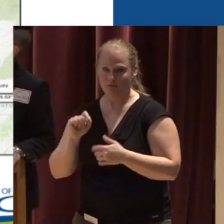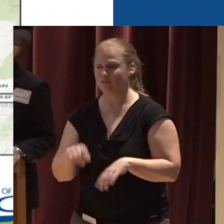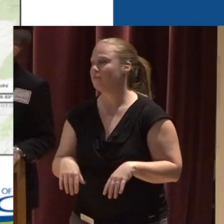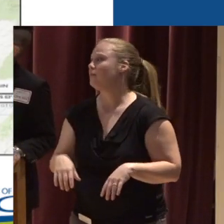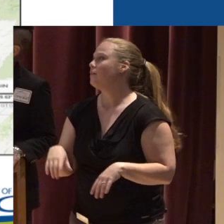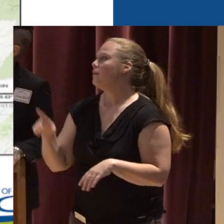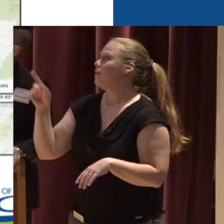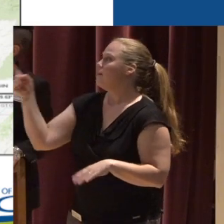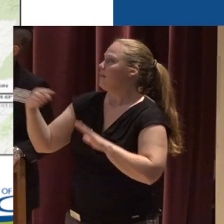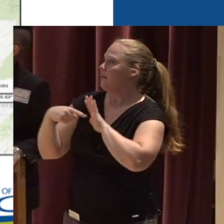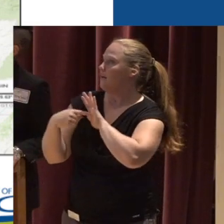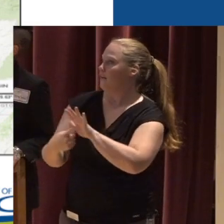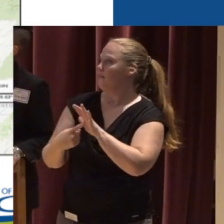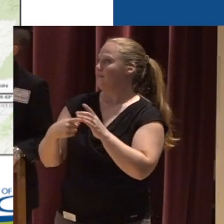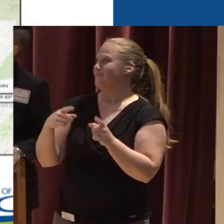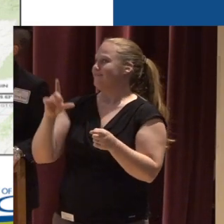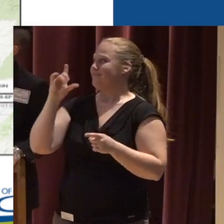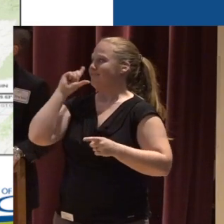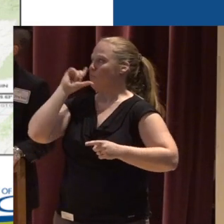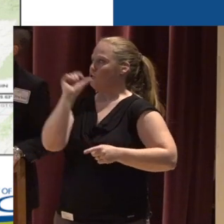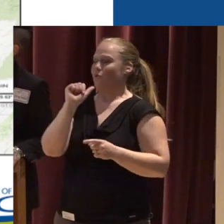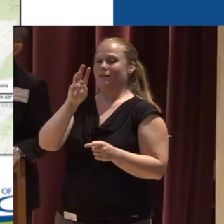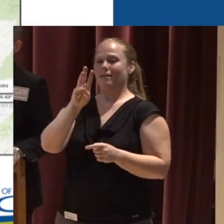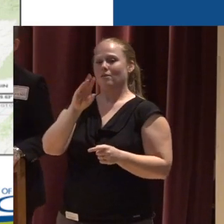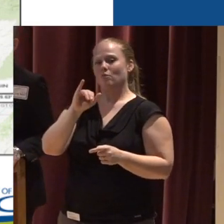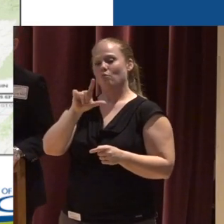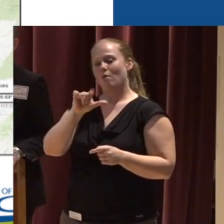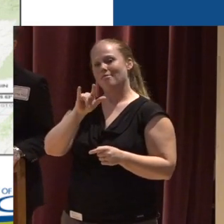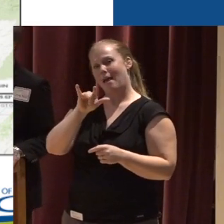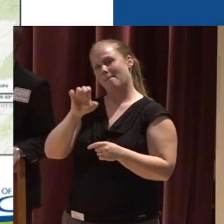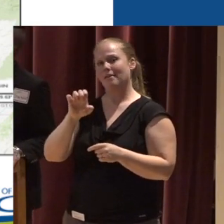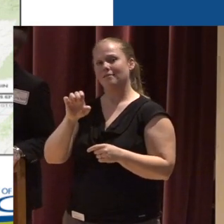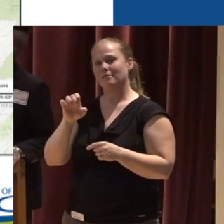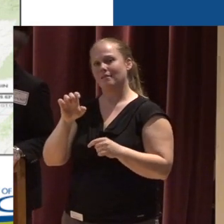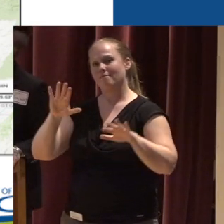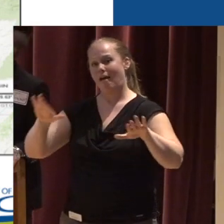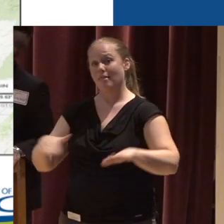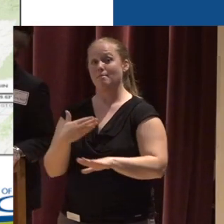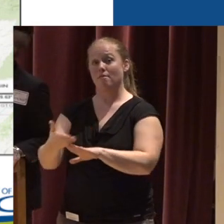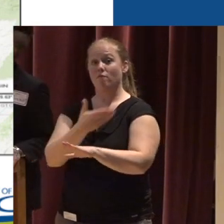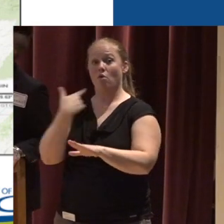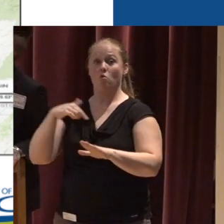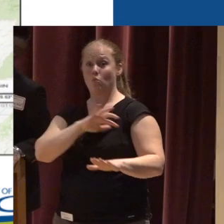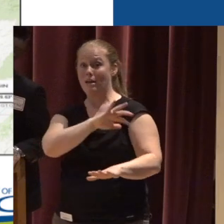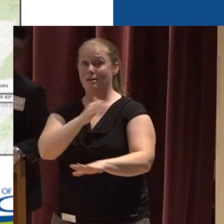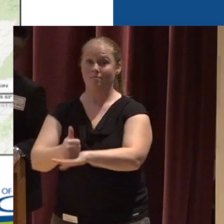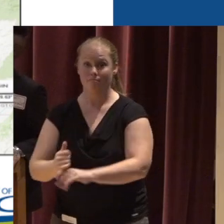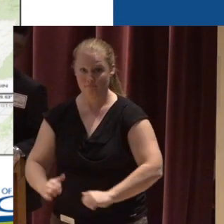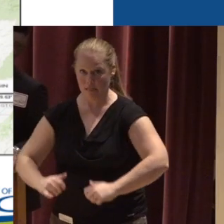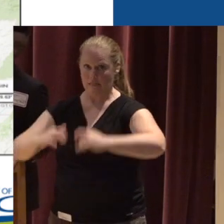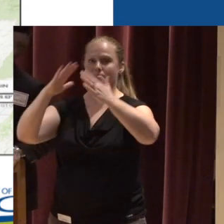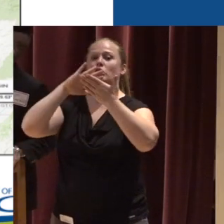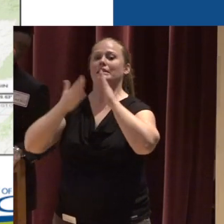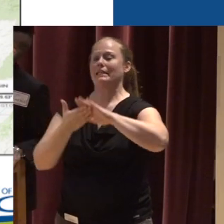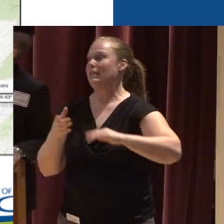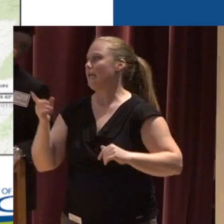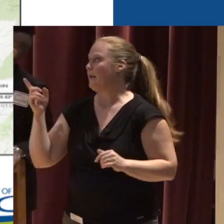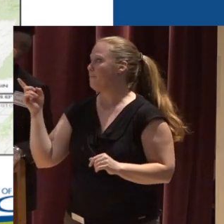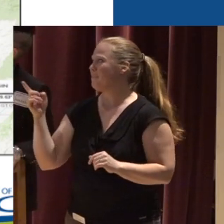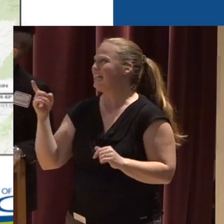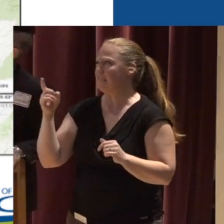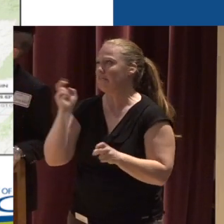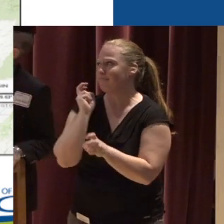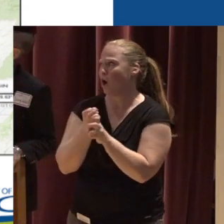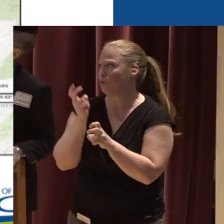This depiction is what the Willamette Valley looked like pre-settlement So I'm sorry if it's hard to see But